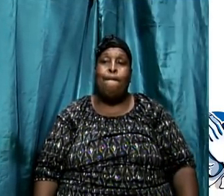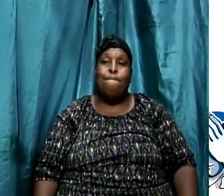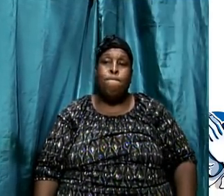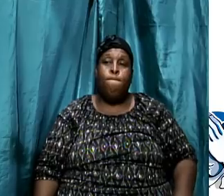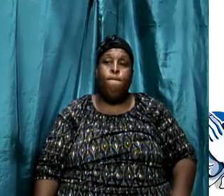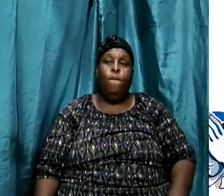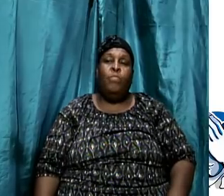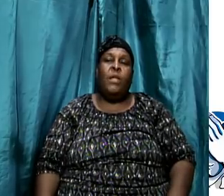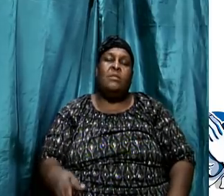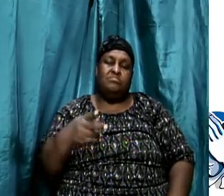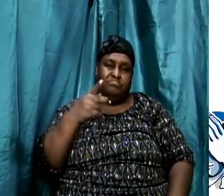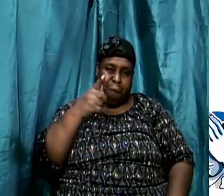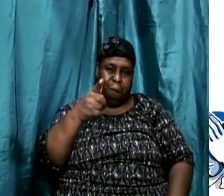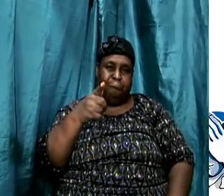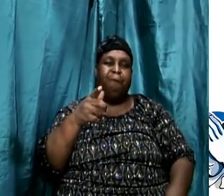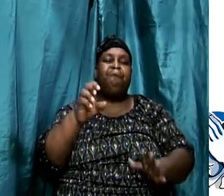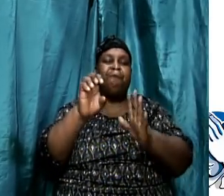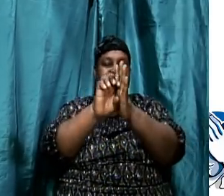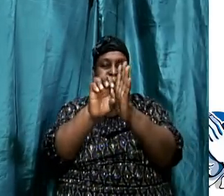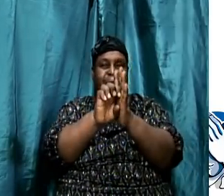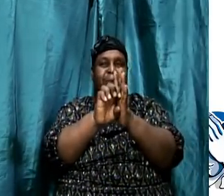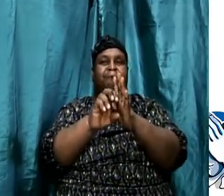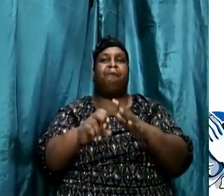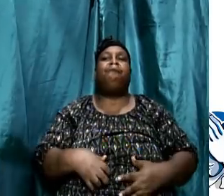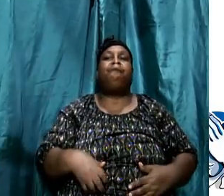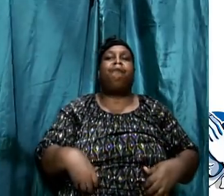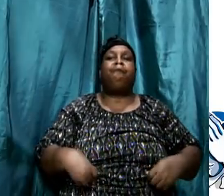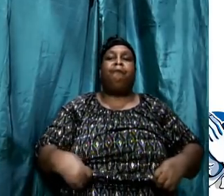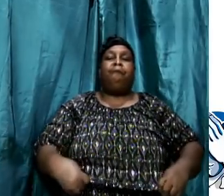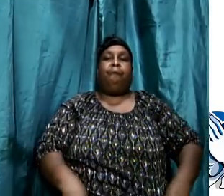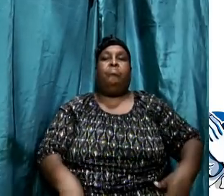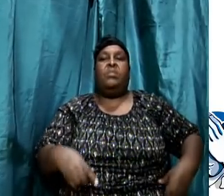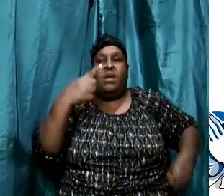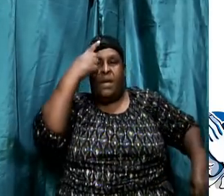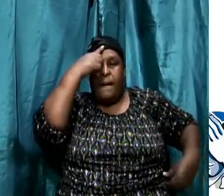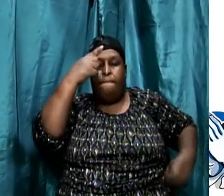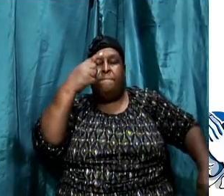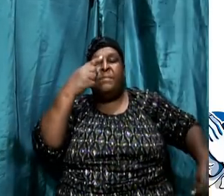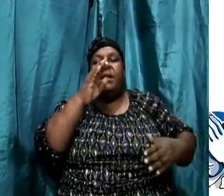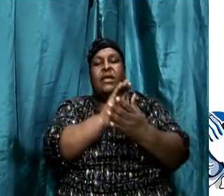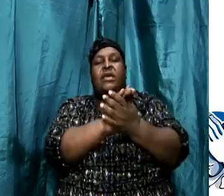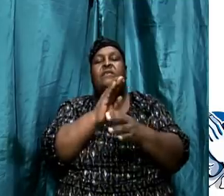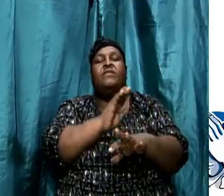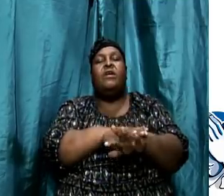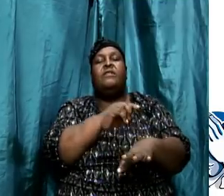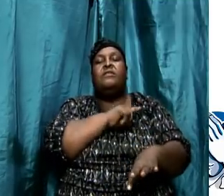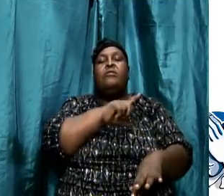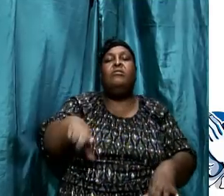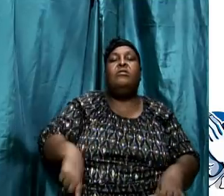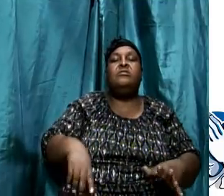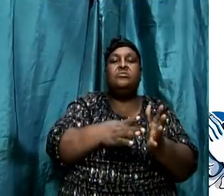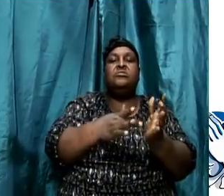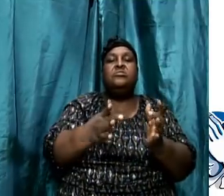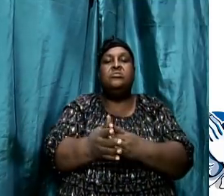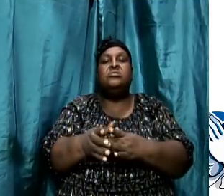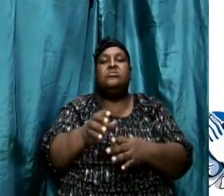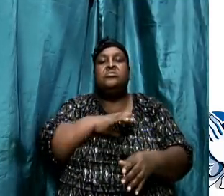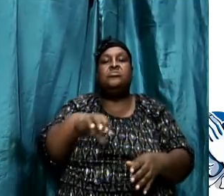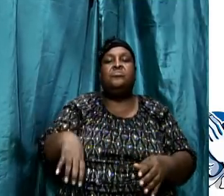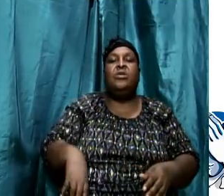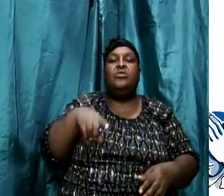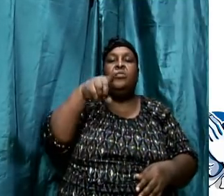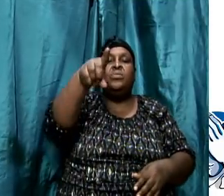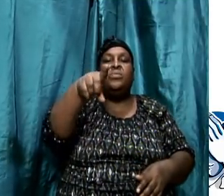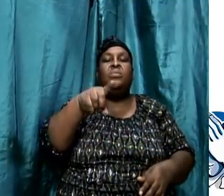Now look at this example. And I use this one. Believe on the Lord Jesus Christ and you will be saved, you and your